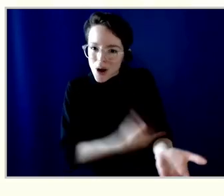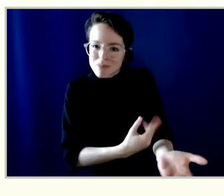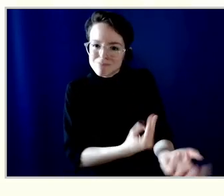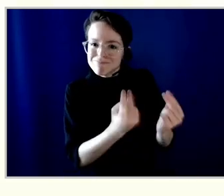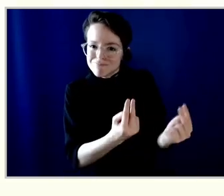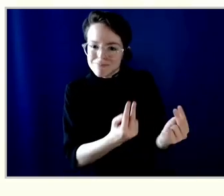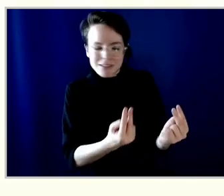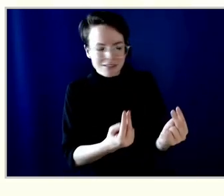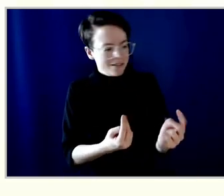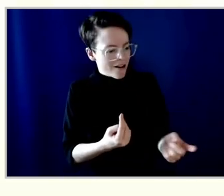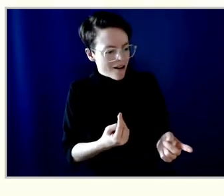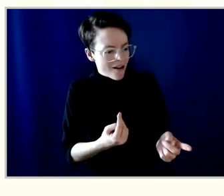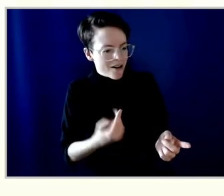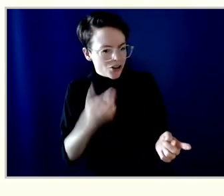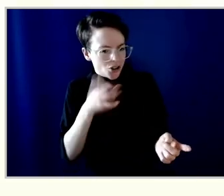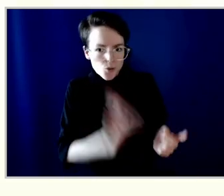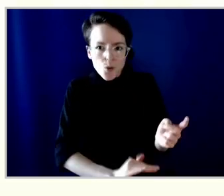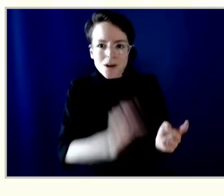for something and I should too.